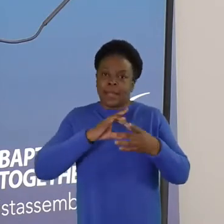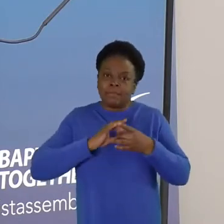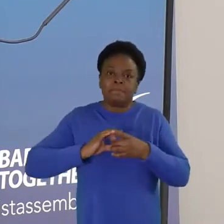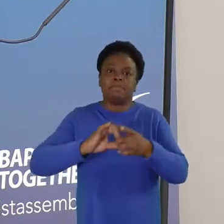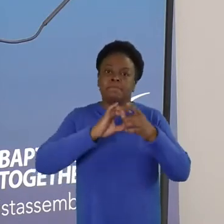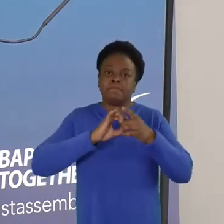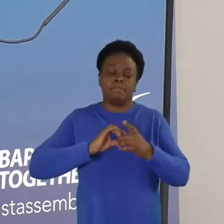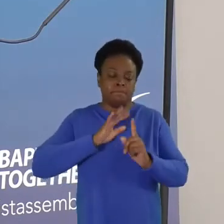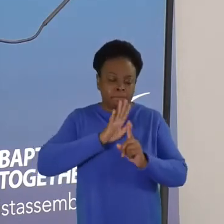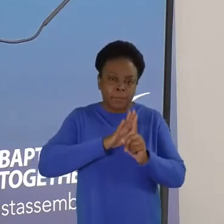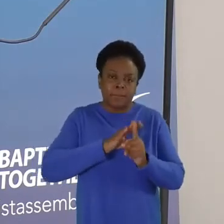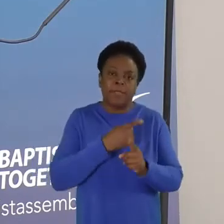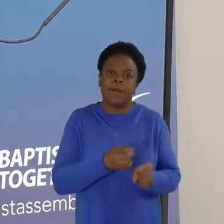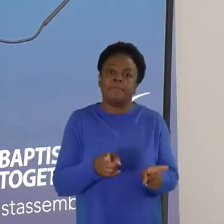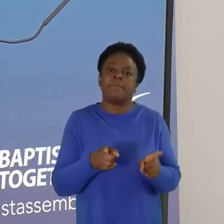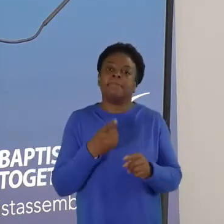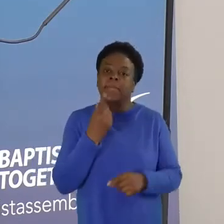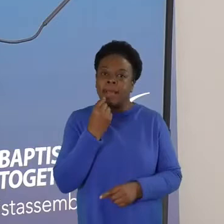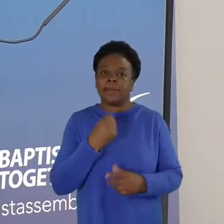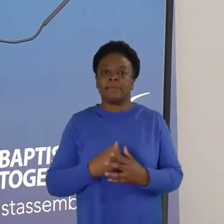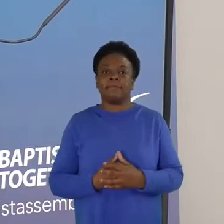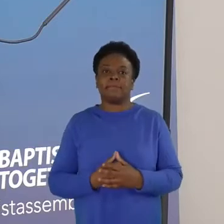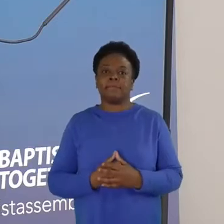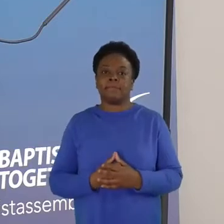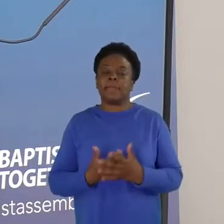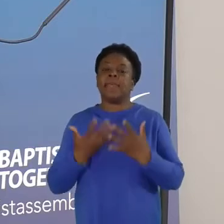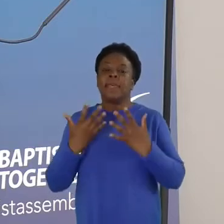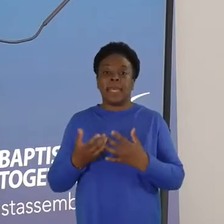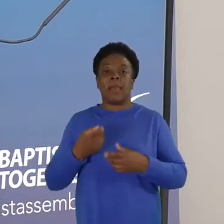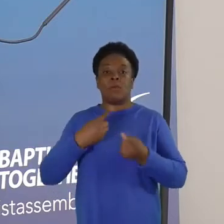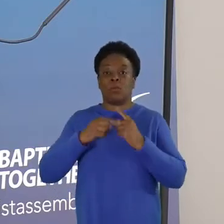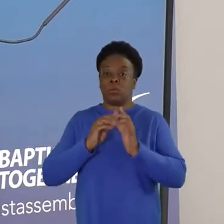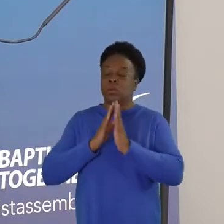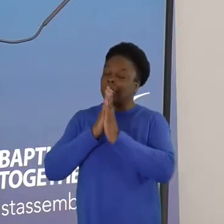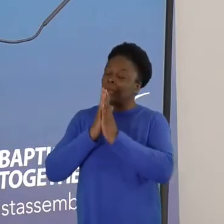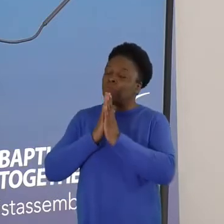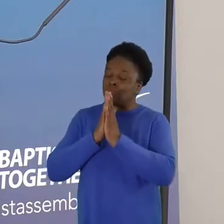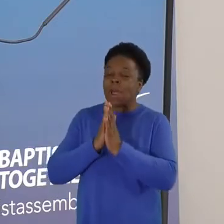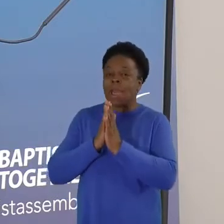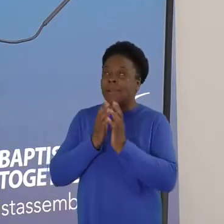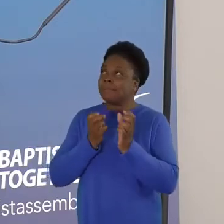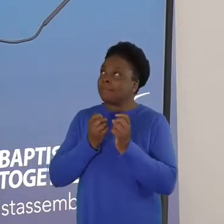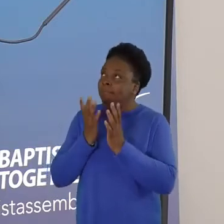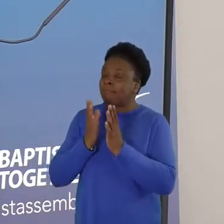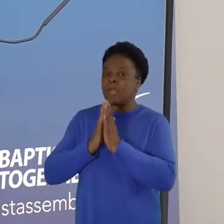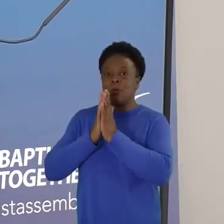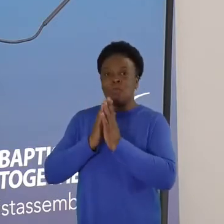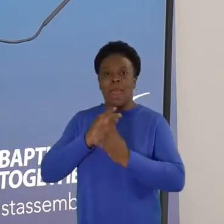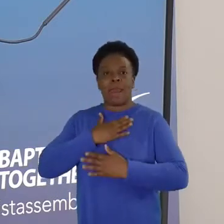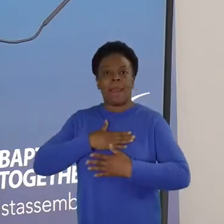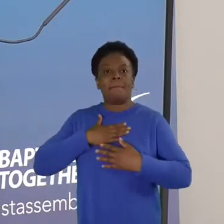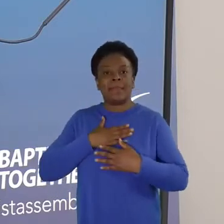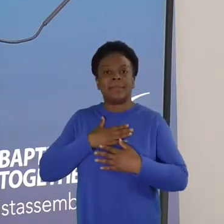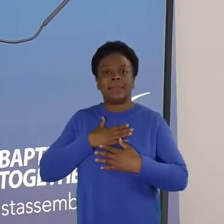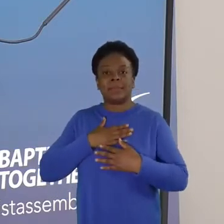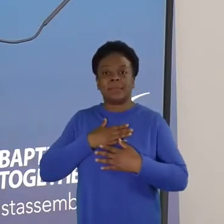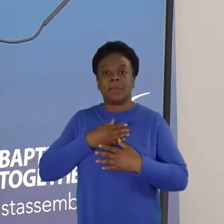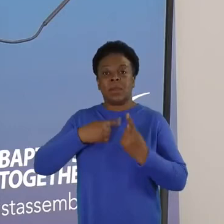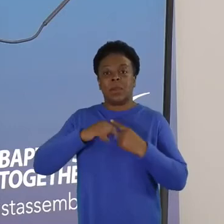And so we come to God with a prayer of lament, naming some of the things that we've lost.